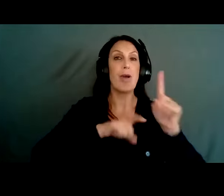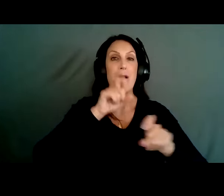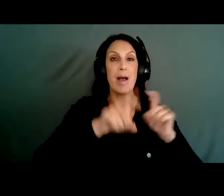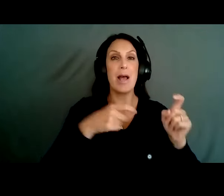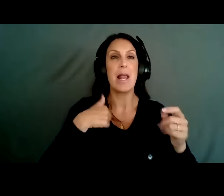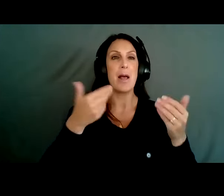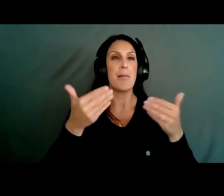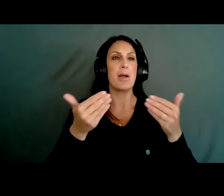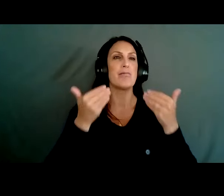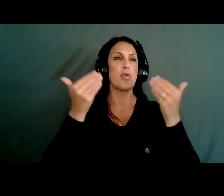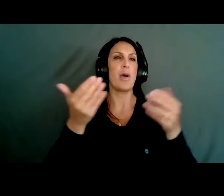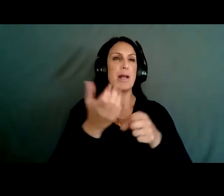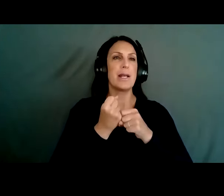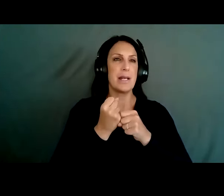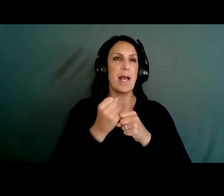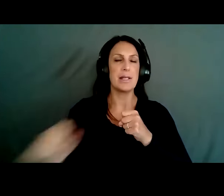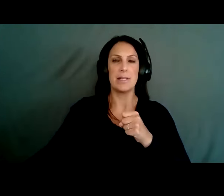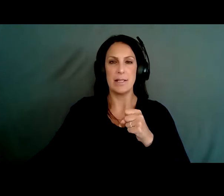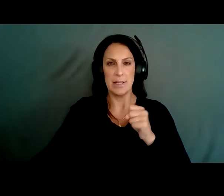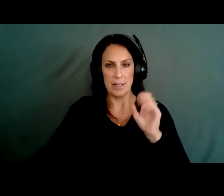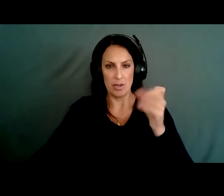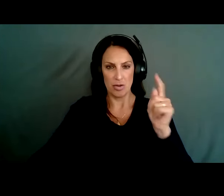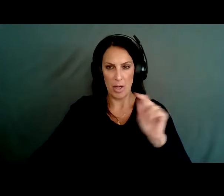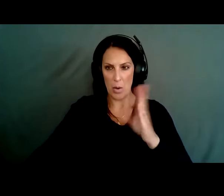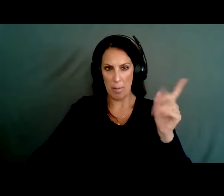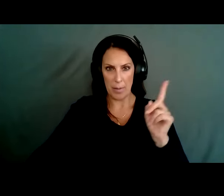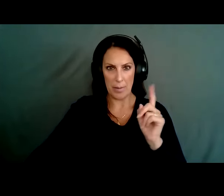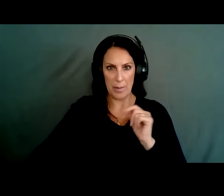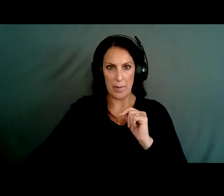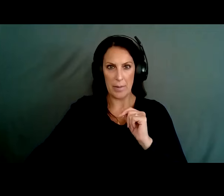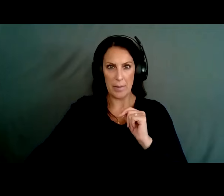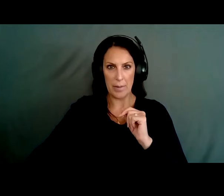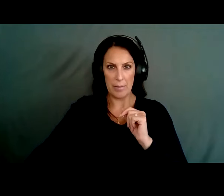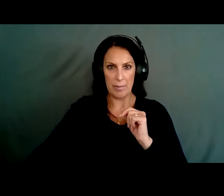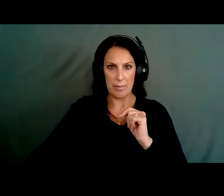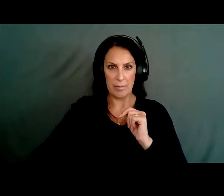actually, let me get the chat open just so I can see.